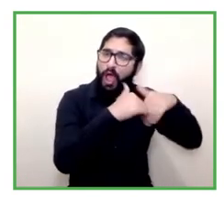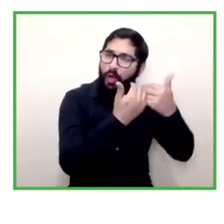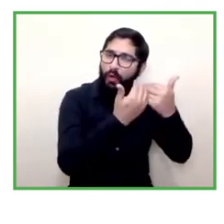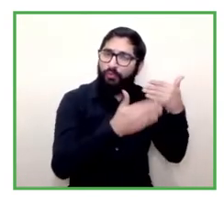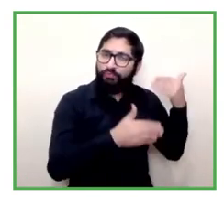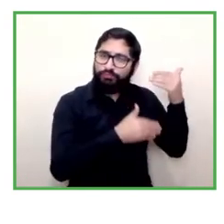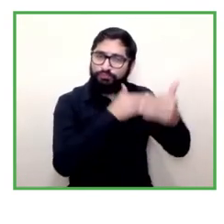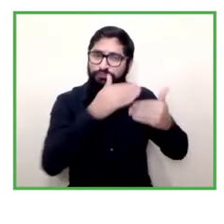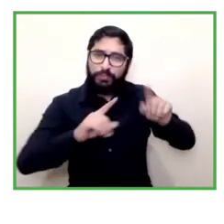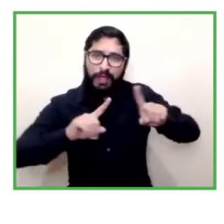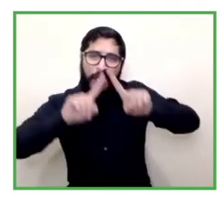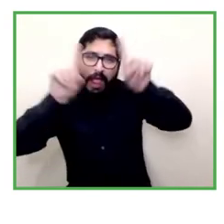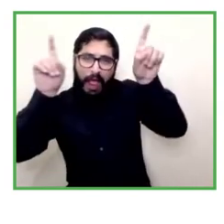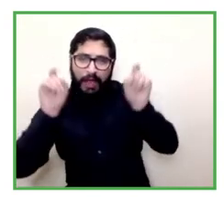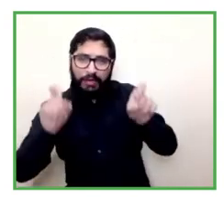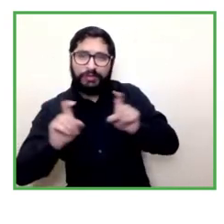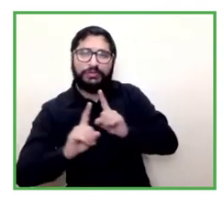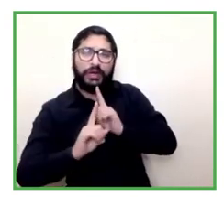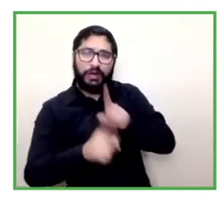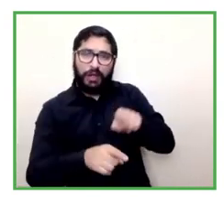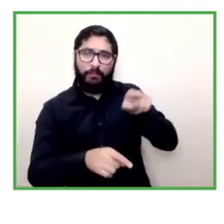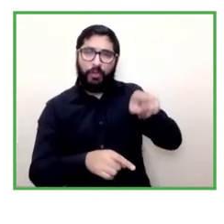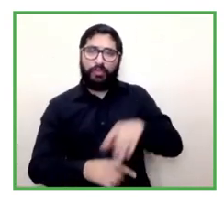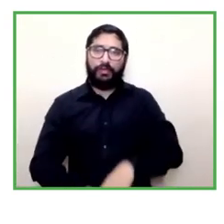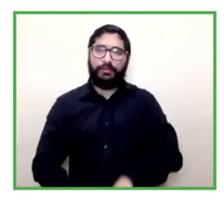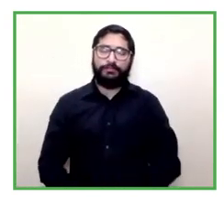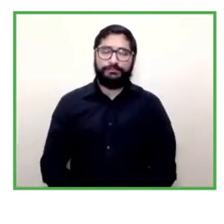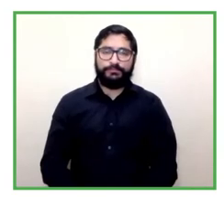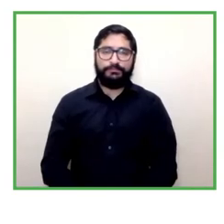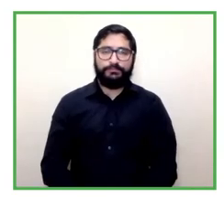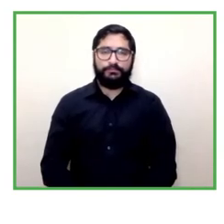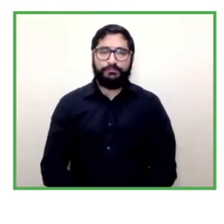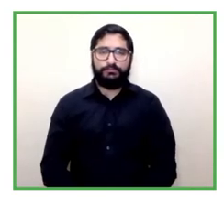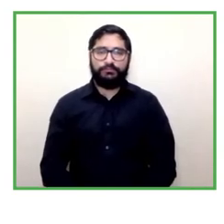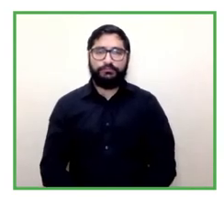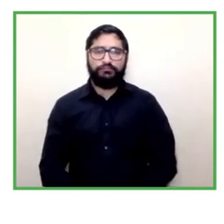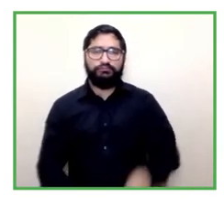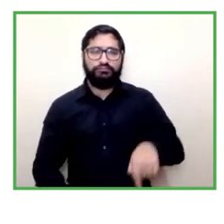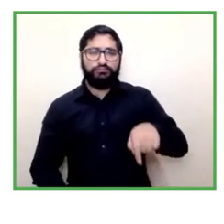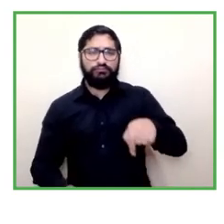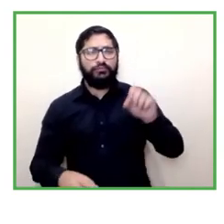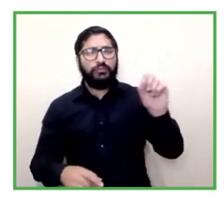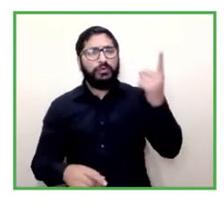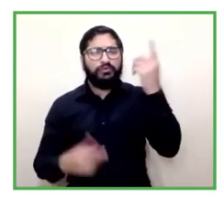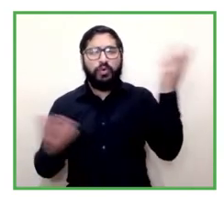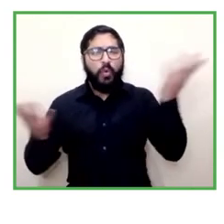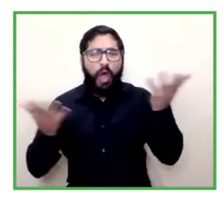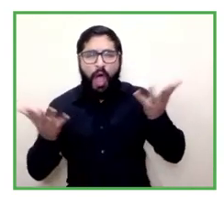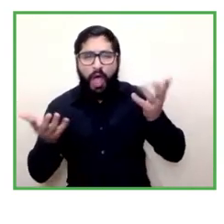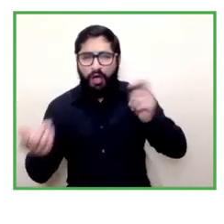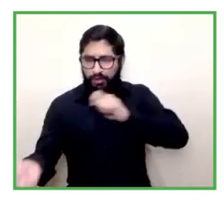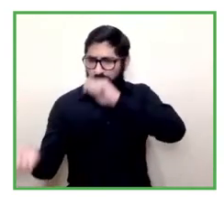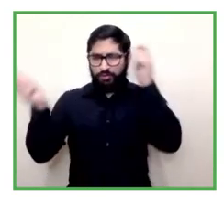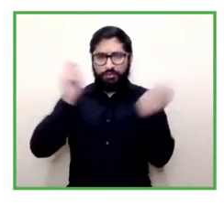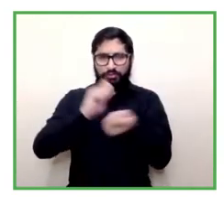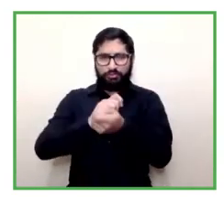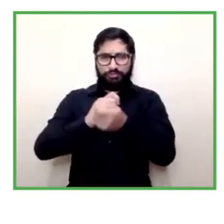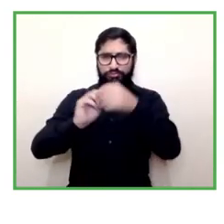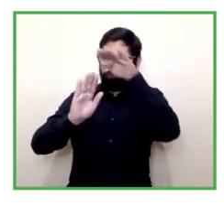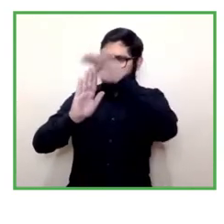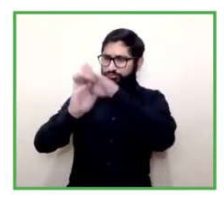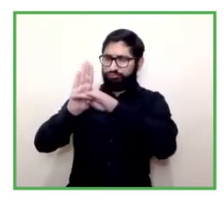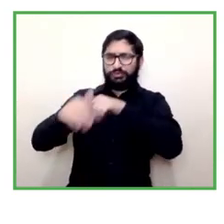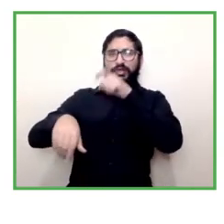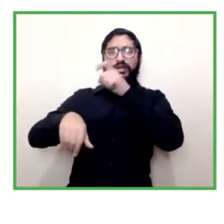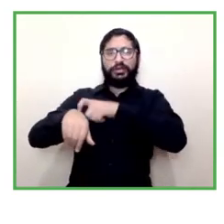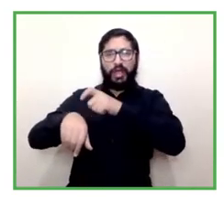more before we go into the details what are the changes that you've observed in this period which have